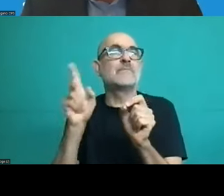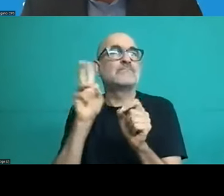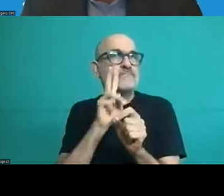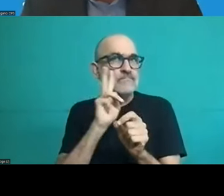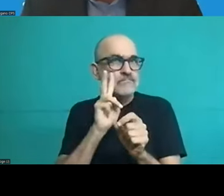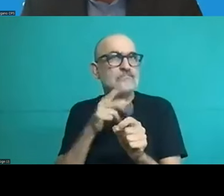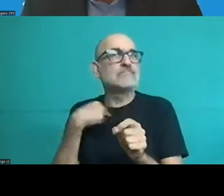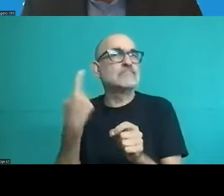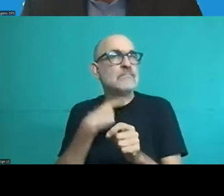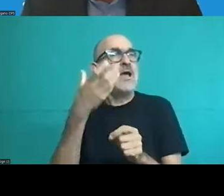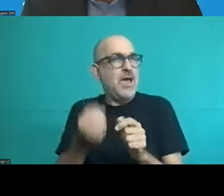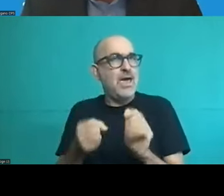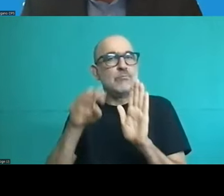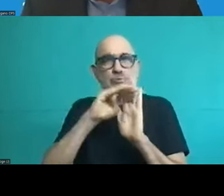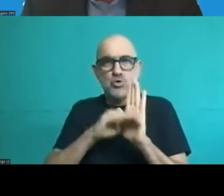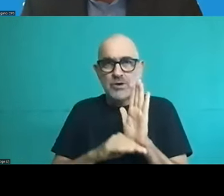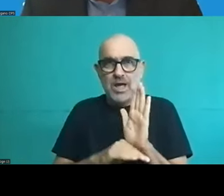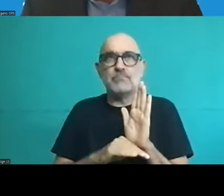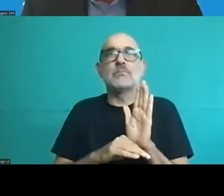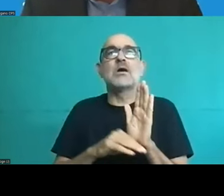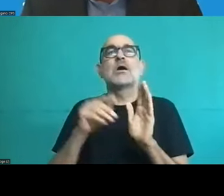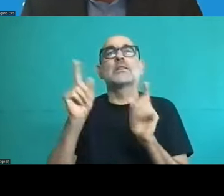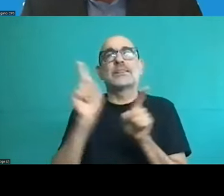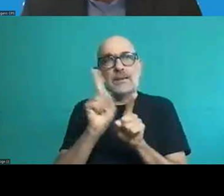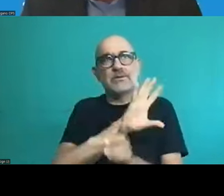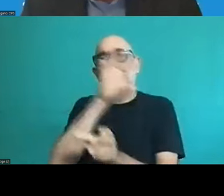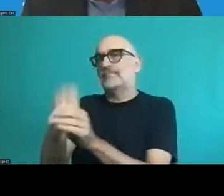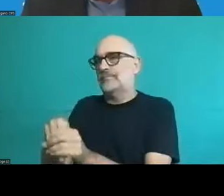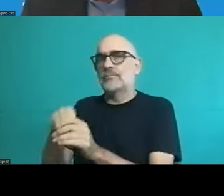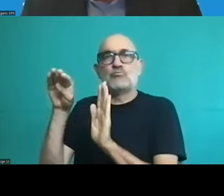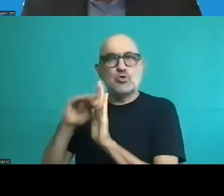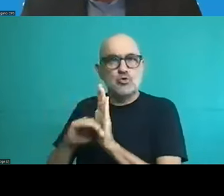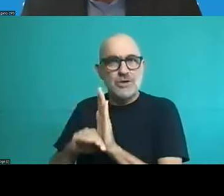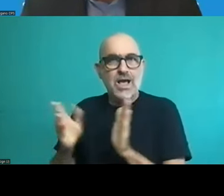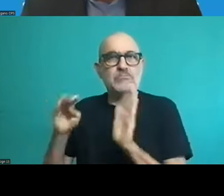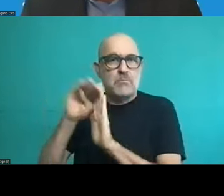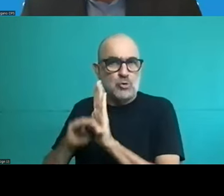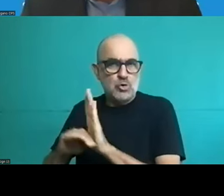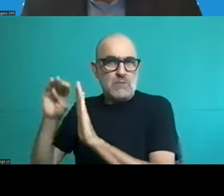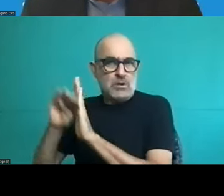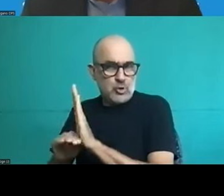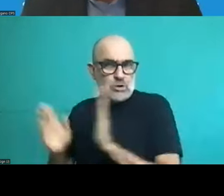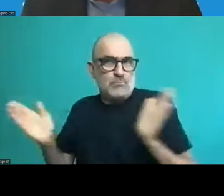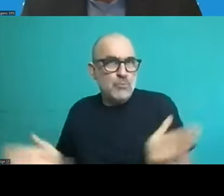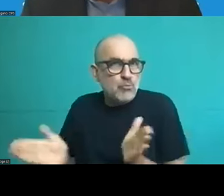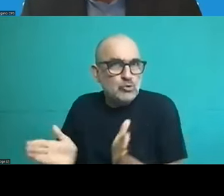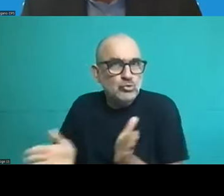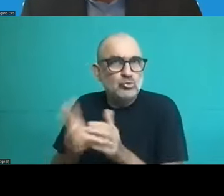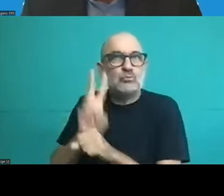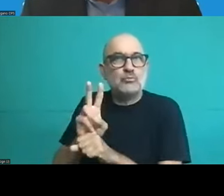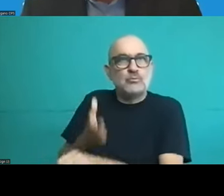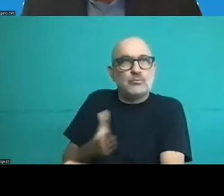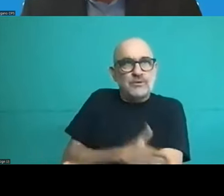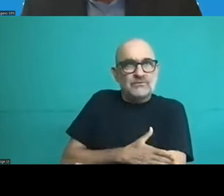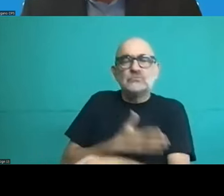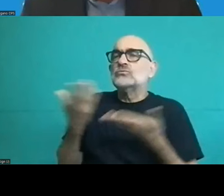and our agency has data on that and we have promotion and provincial programs which tries to show